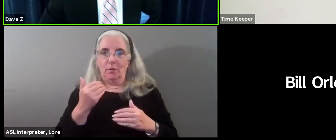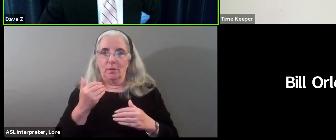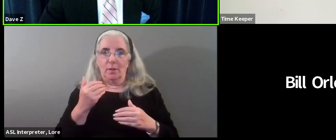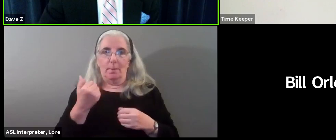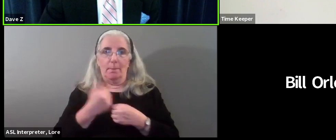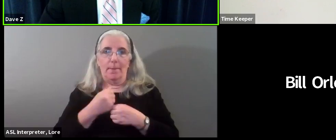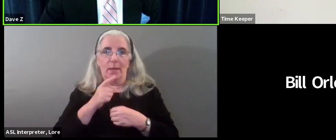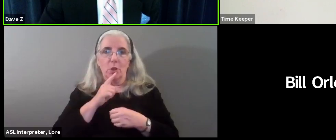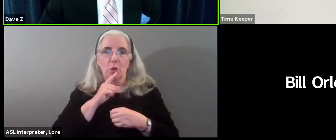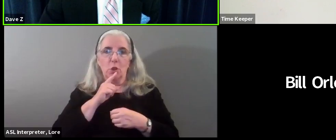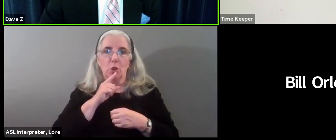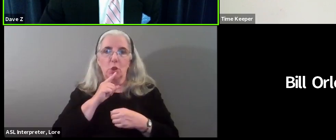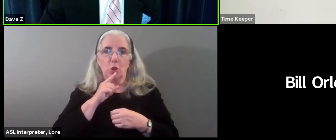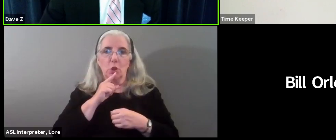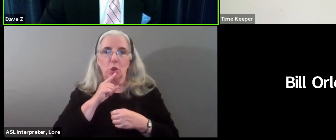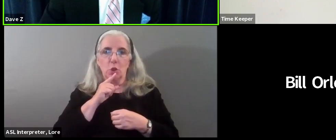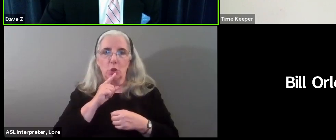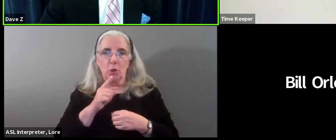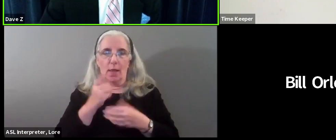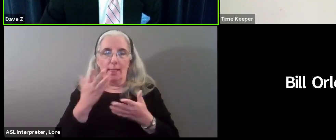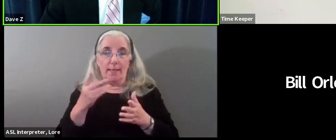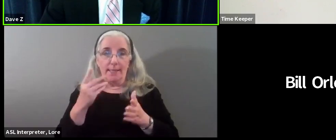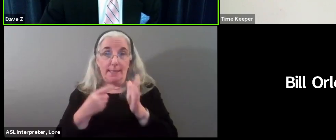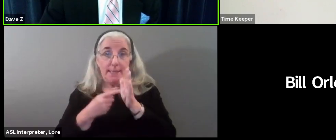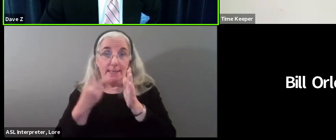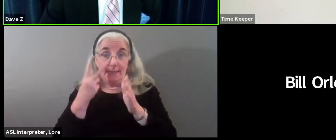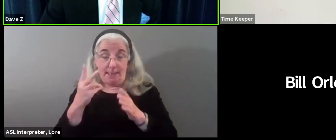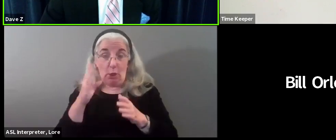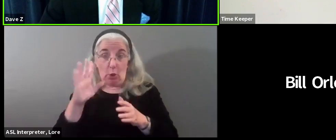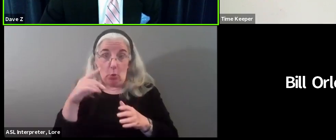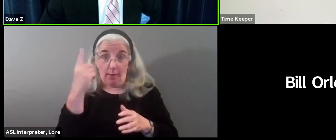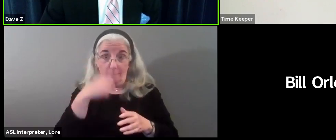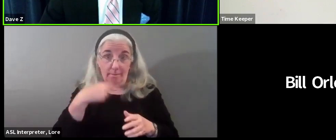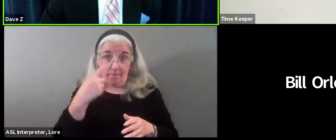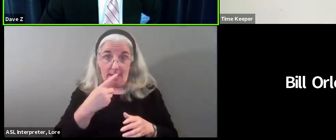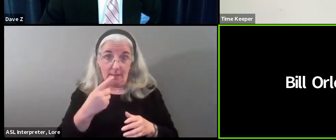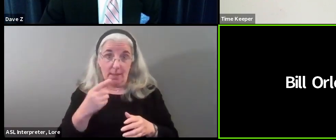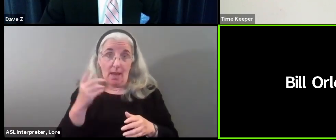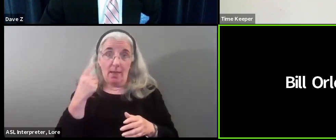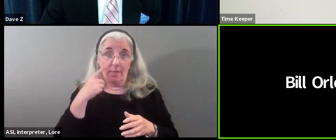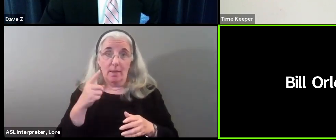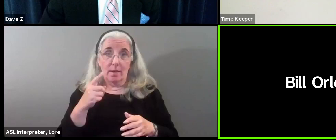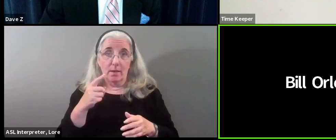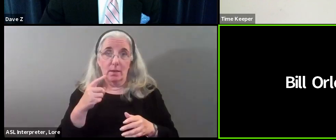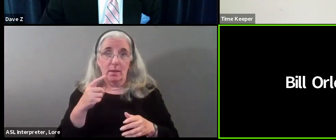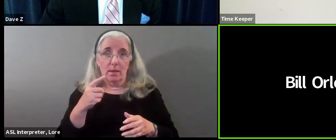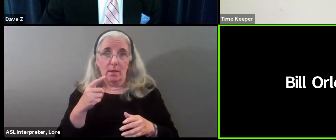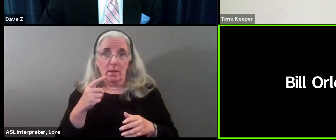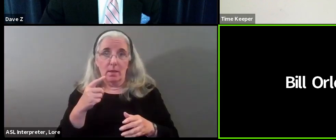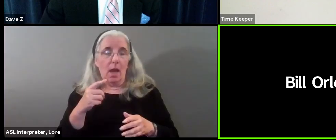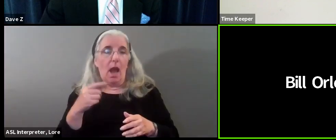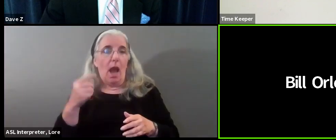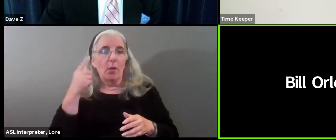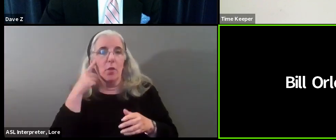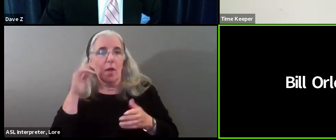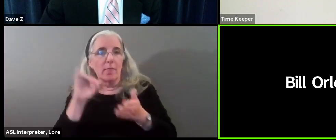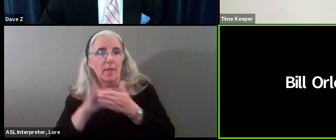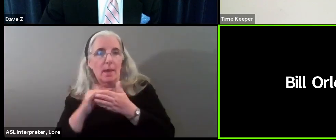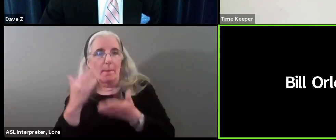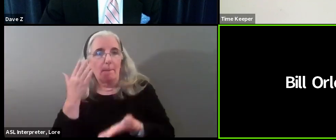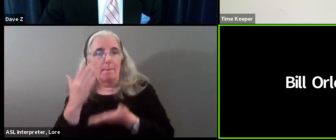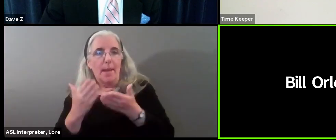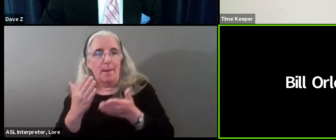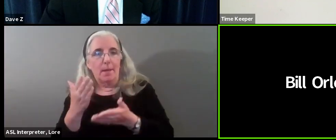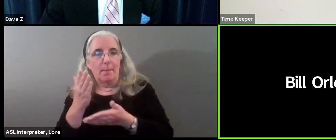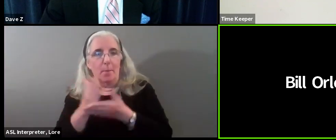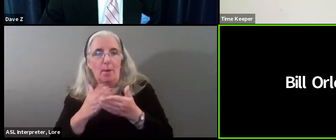let us see your video. I think you might be blocking your video. Well, I thought that may actually have been